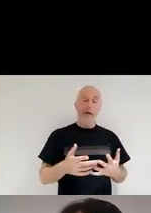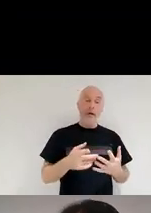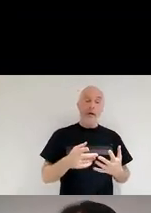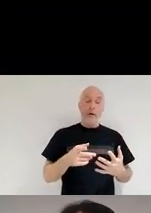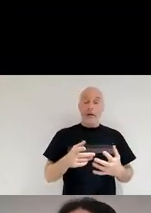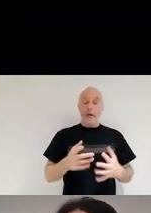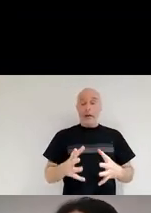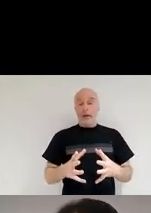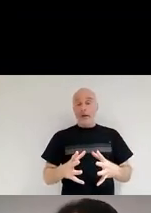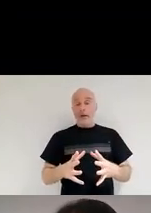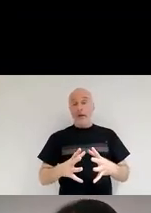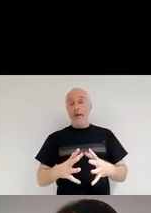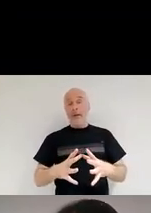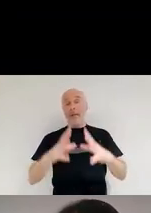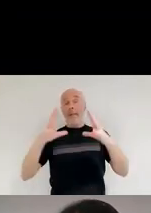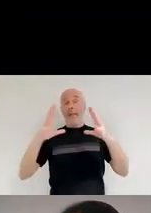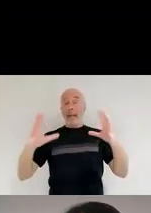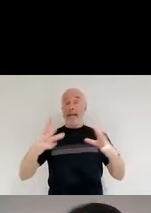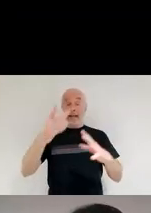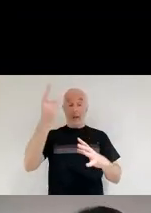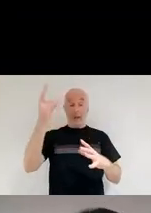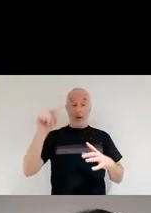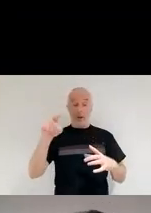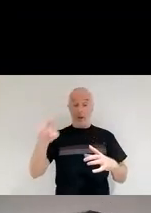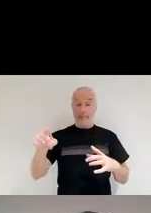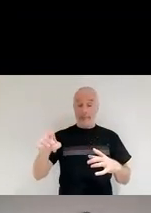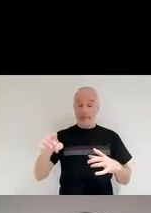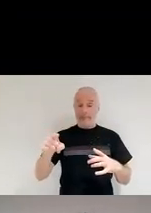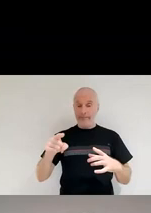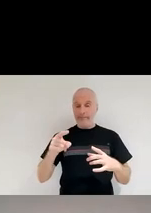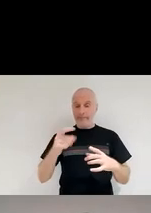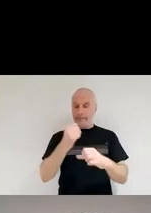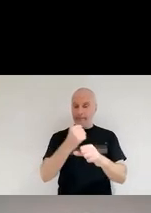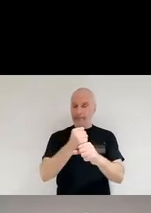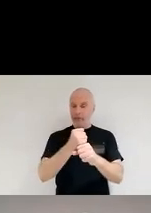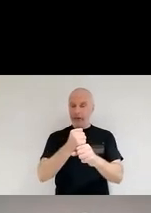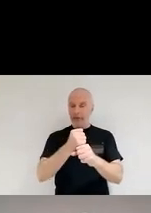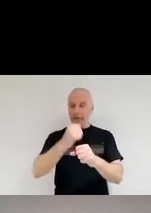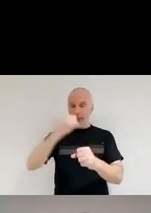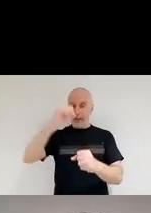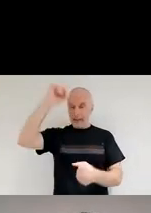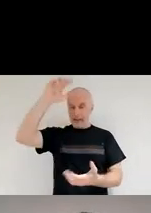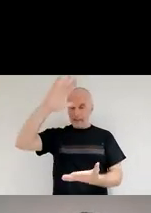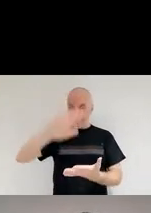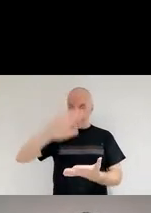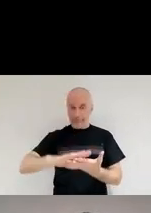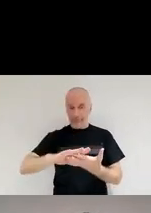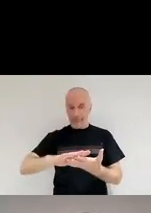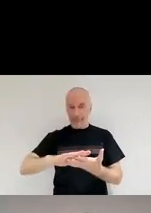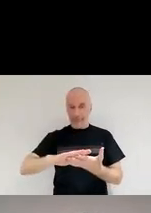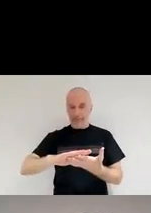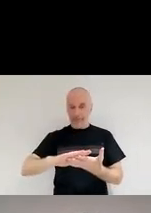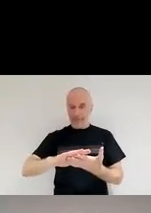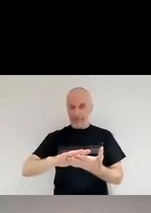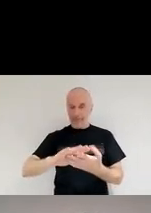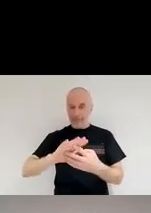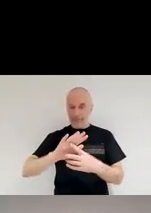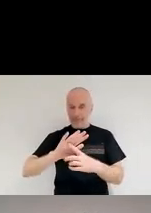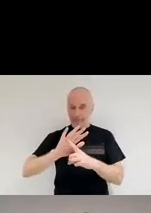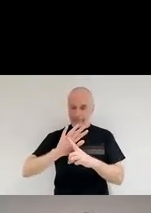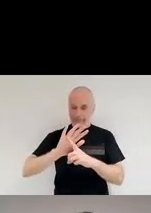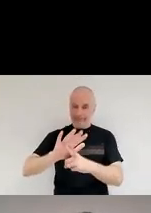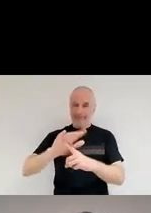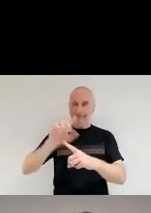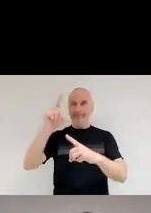of gravity is much, much larger, right? Which means that those really massive stars, they have to